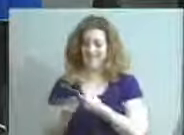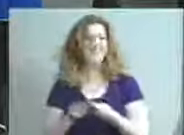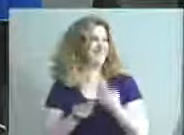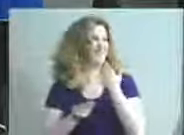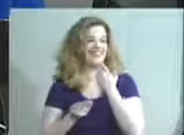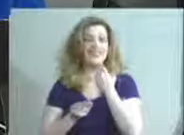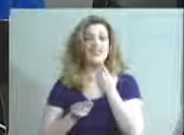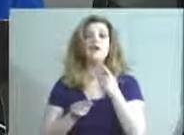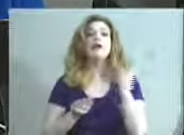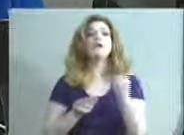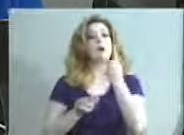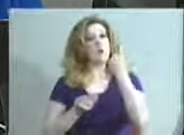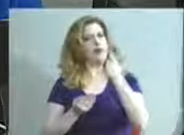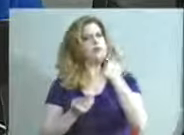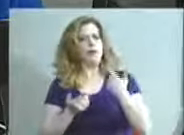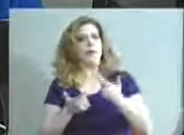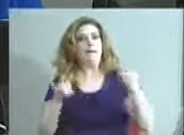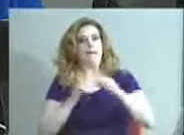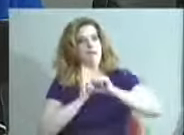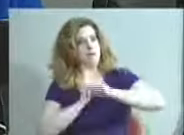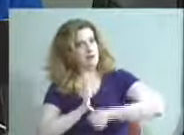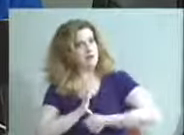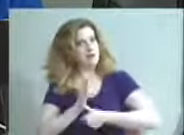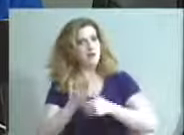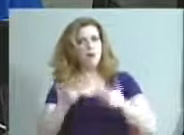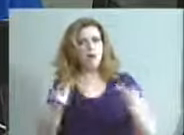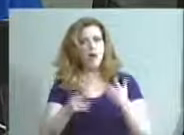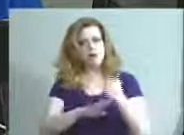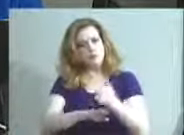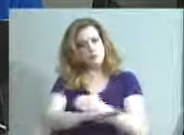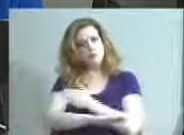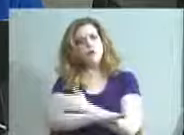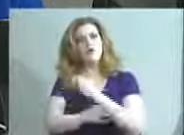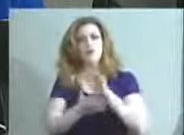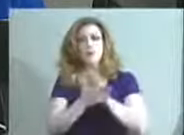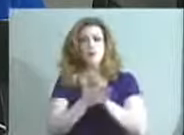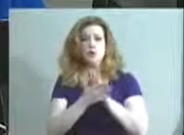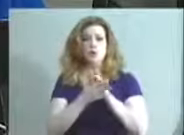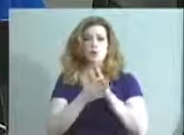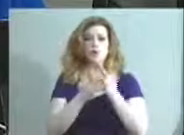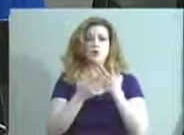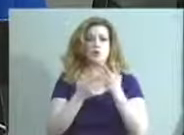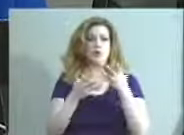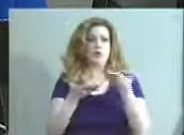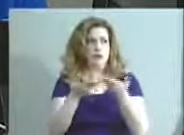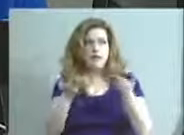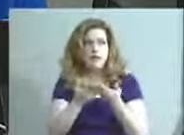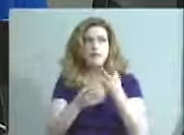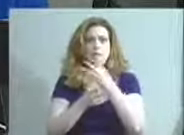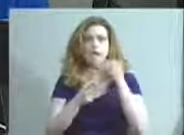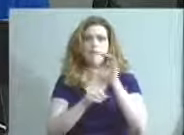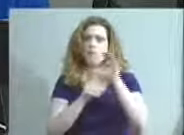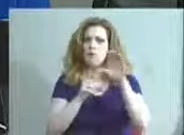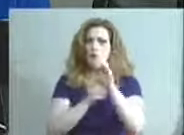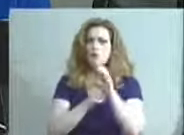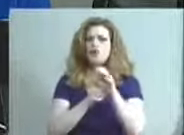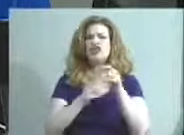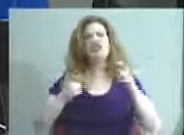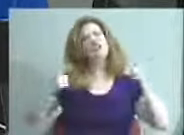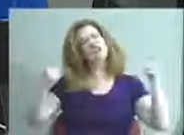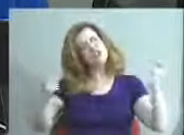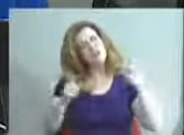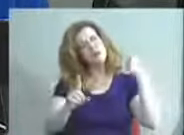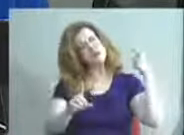one of our big emphases is improving school climate and culture. Right. Huge area of focus, and